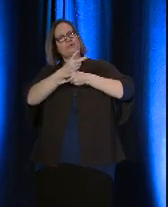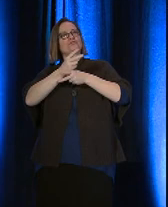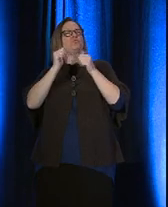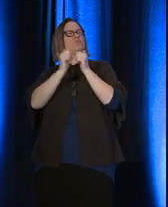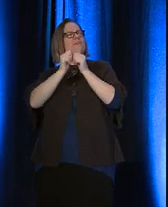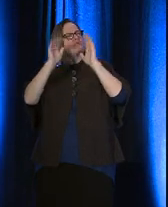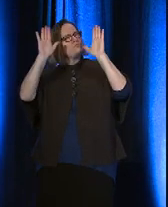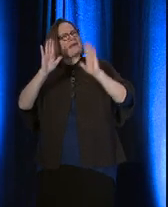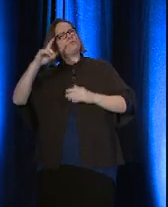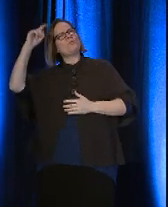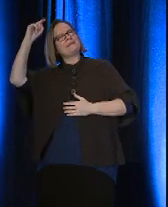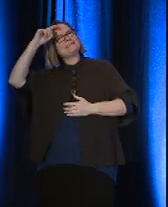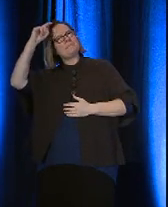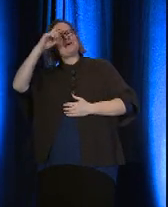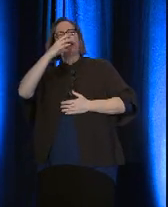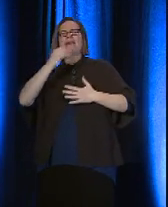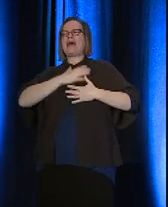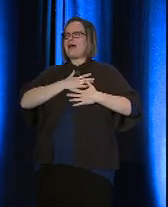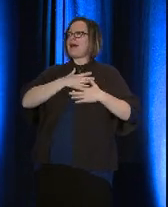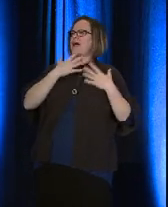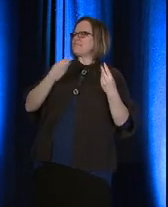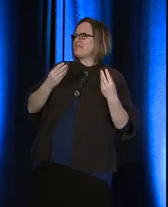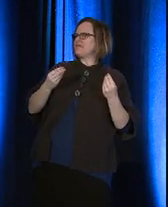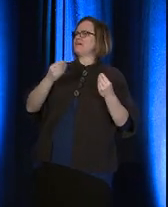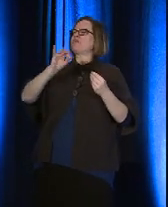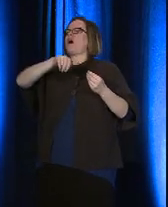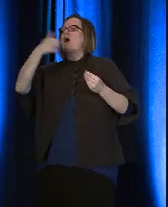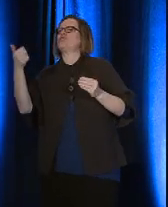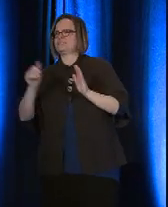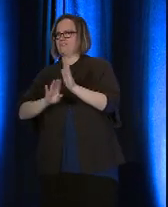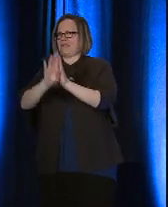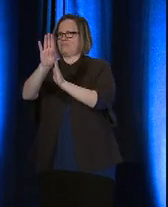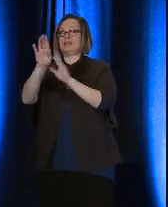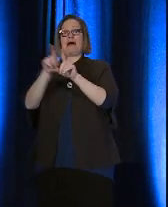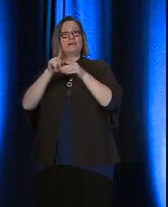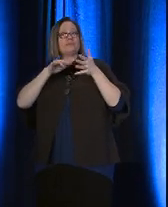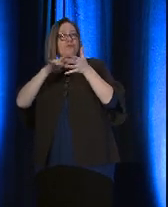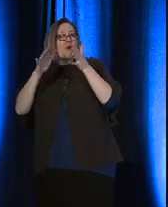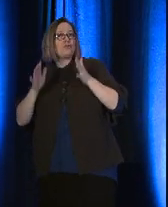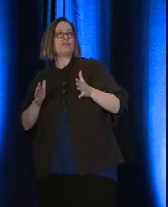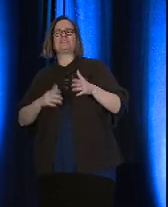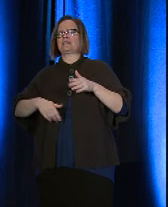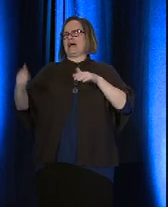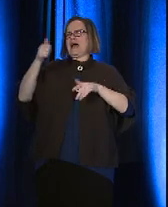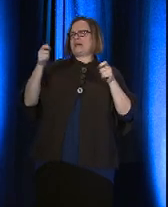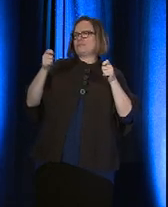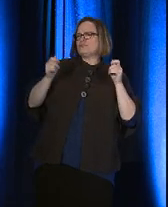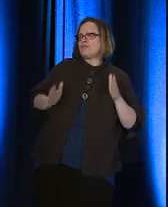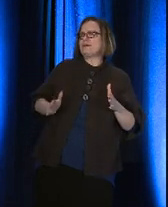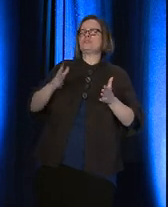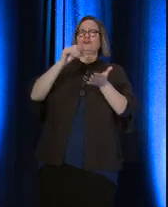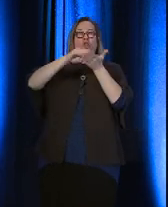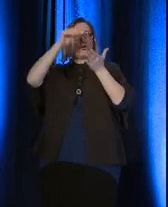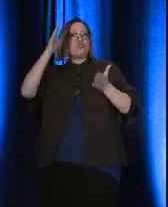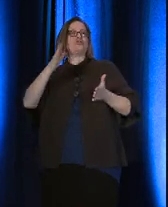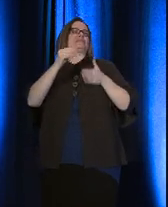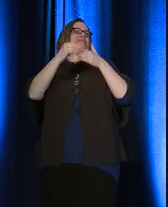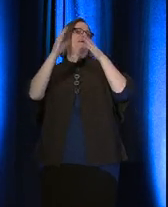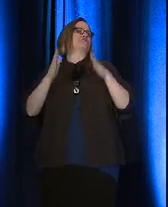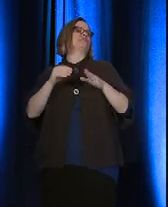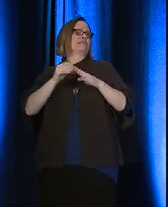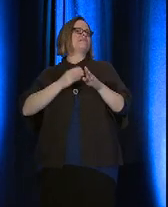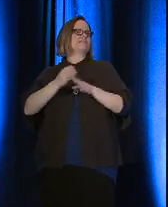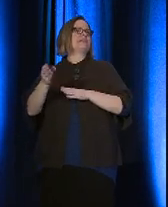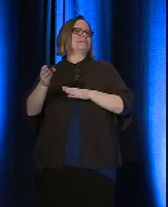others' development as scholars, administrators, learners, and leaders in the field. In